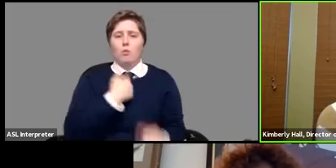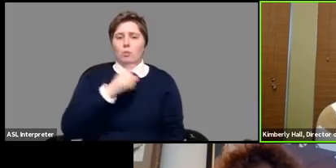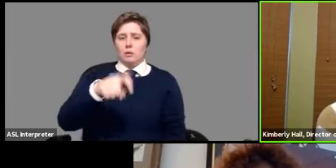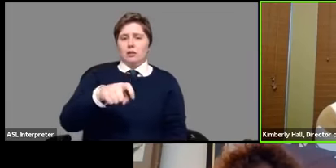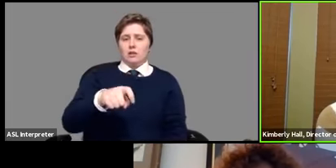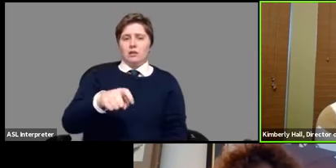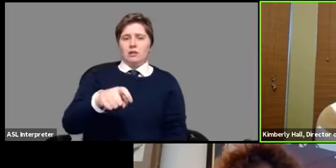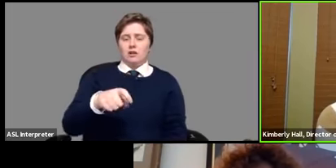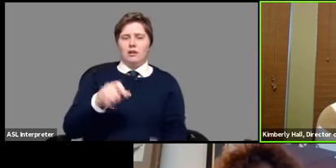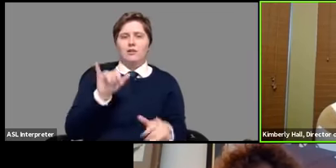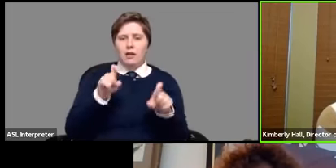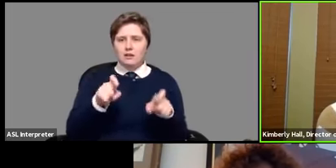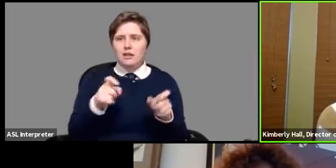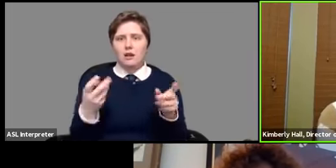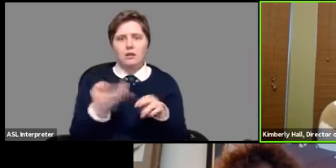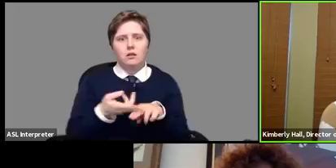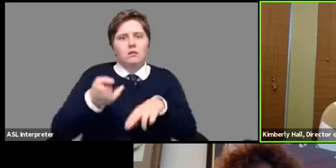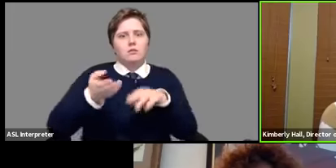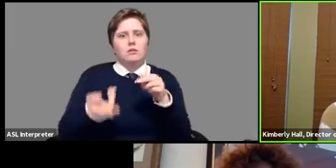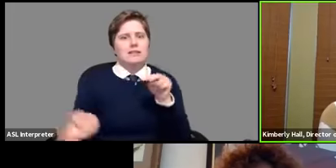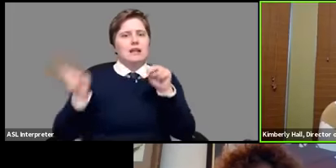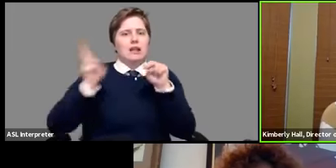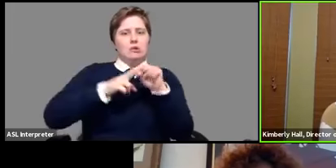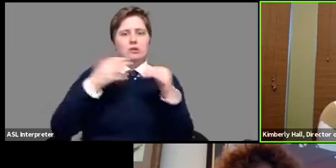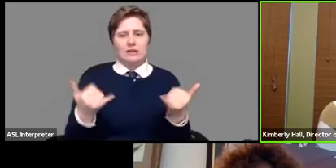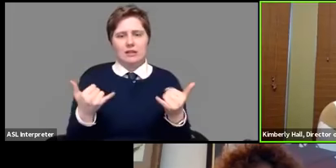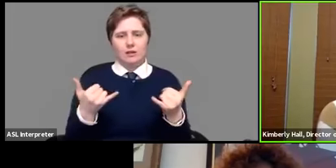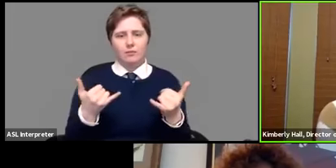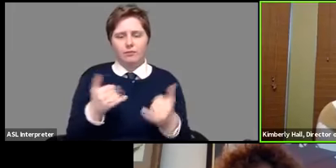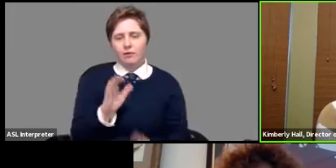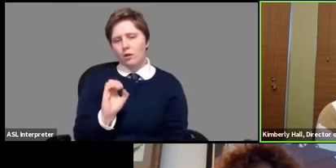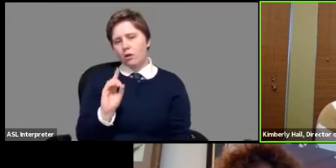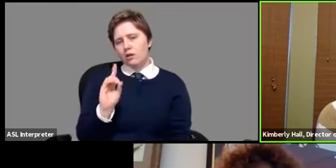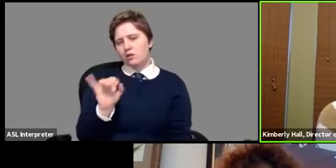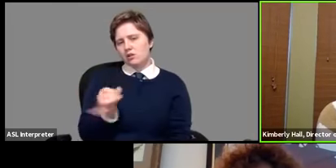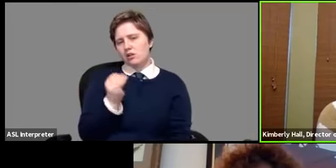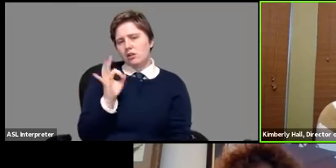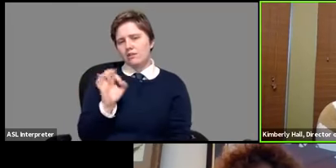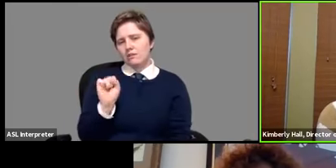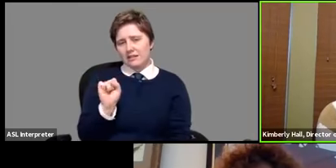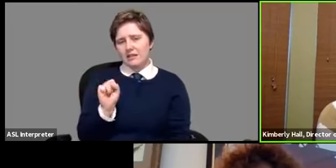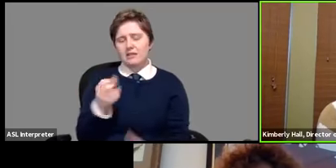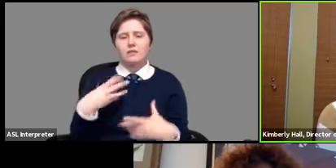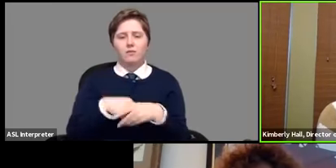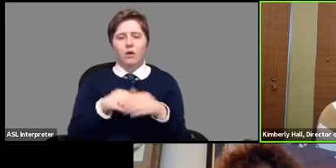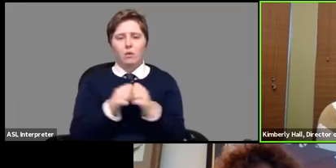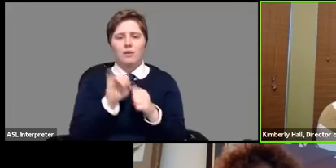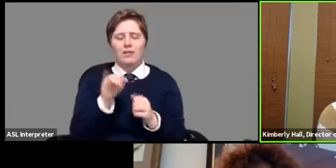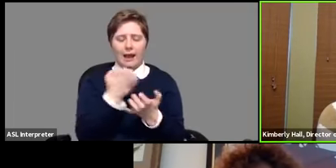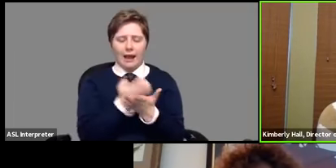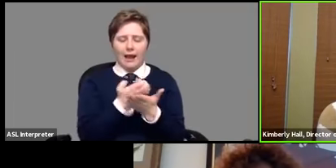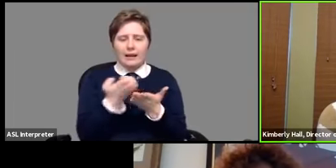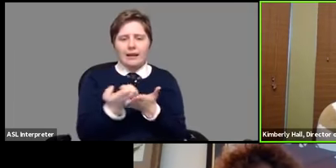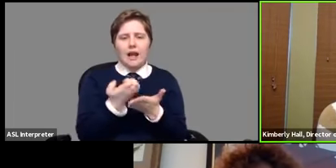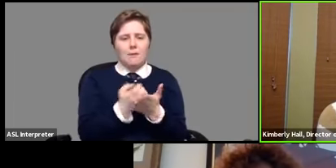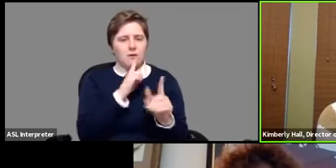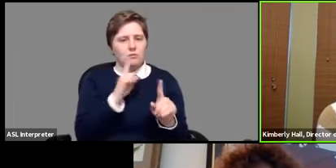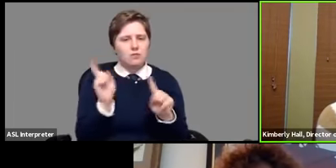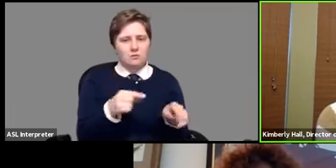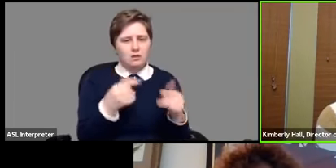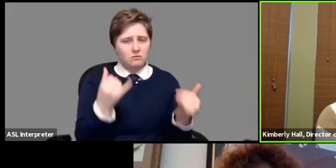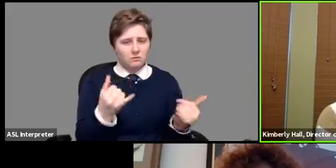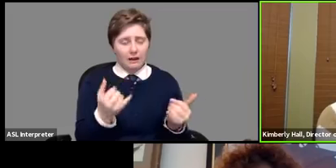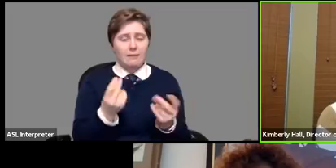need continues even further now odjfs is a part certainly of the economic response right now